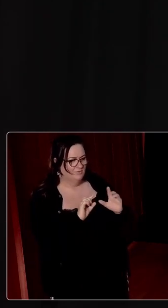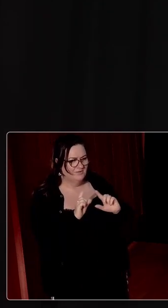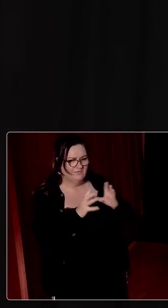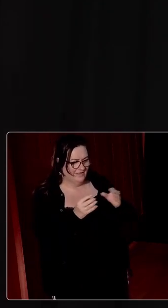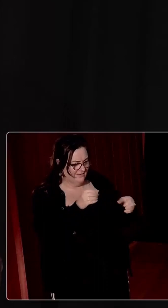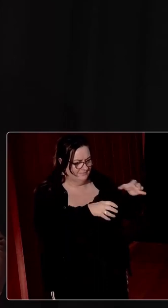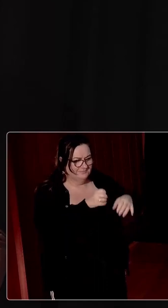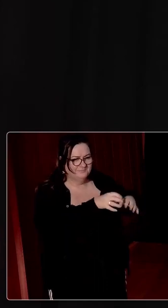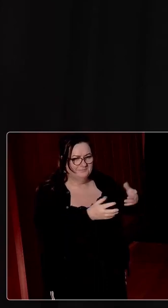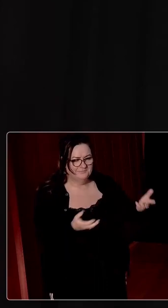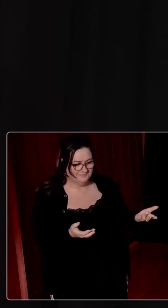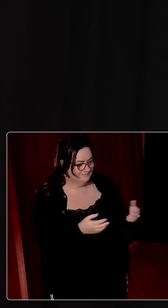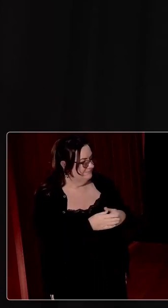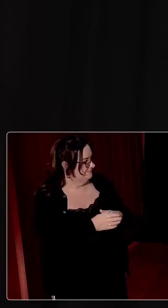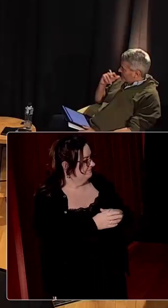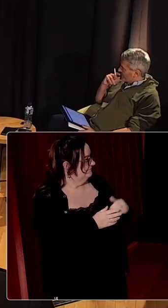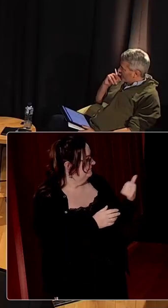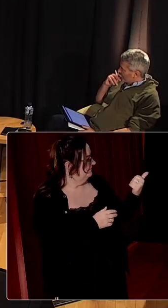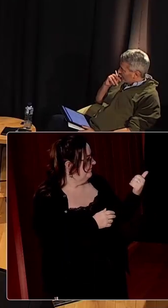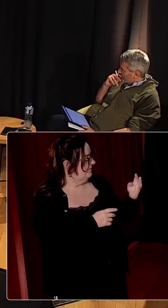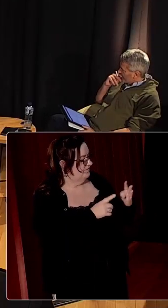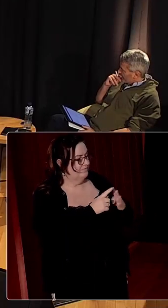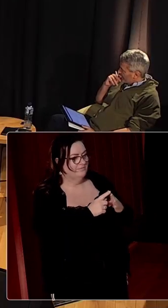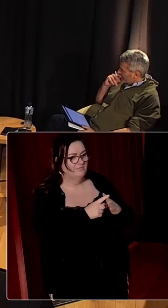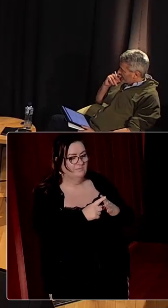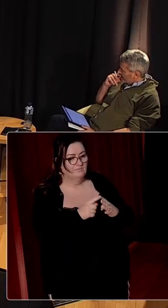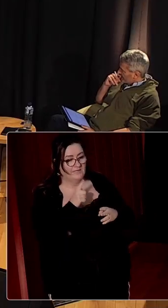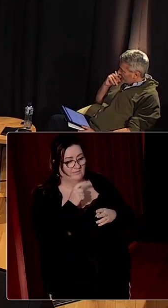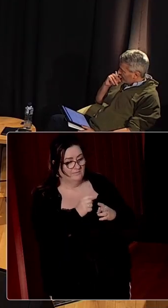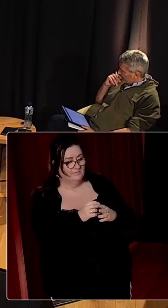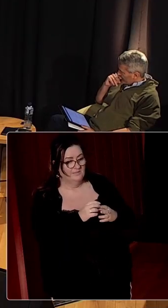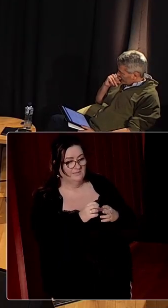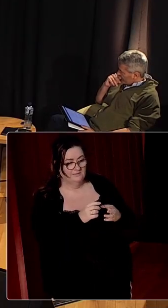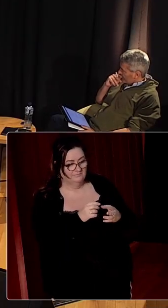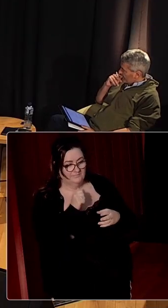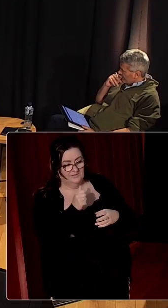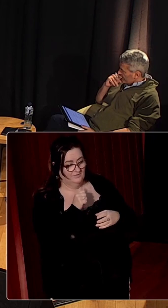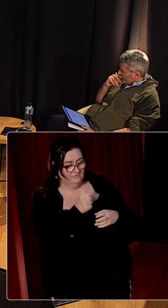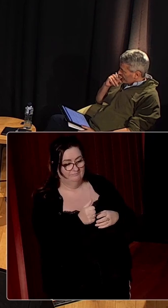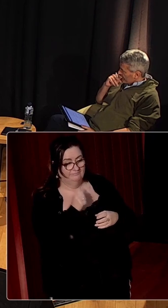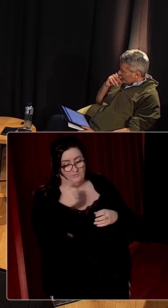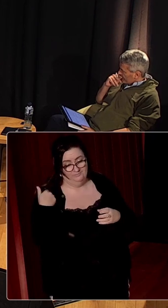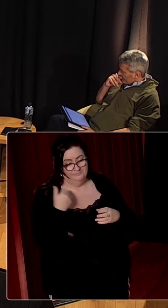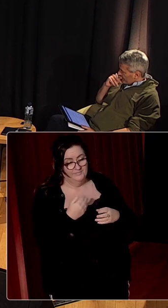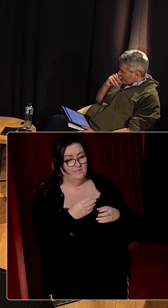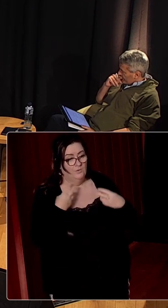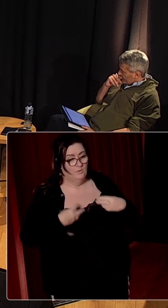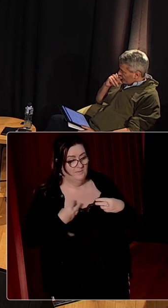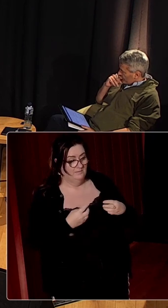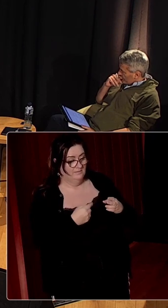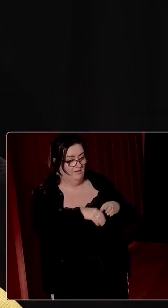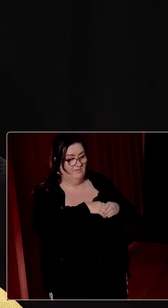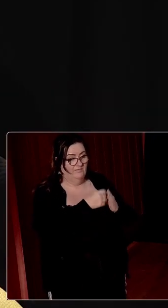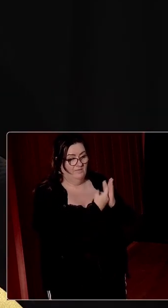Berlin rather than Boston. But in the absence of women from policy discussion and from politics is not relevant here as well.